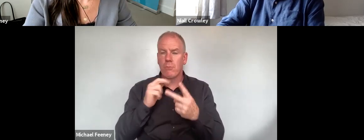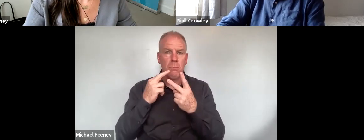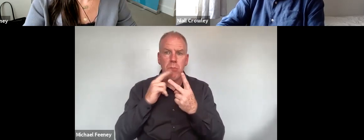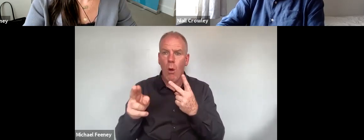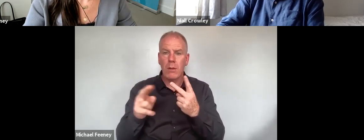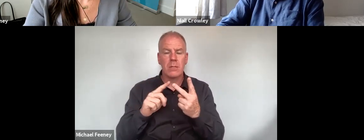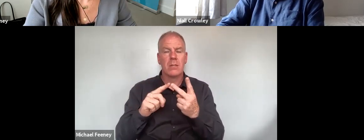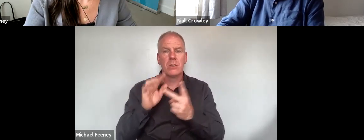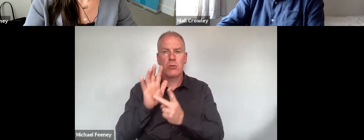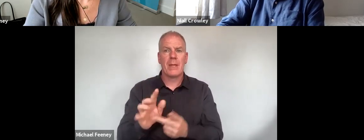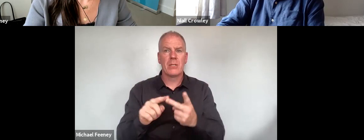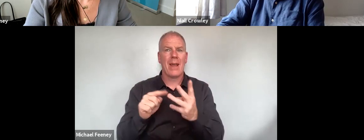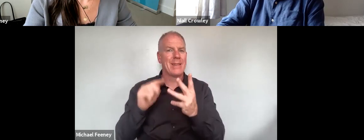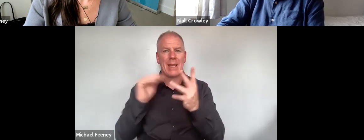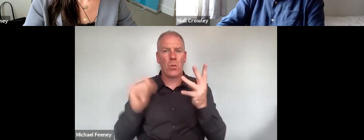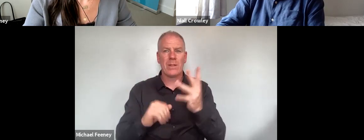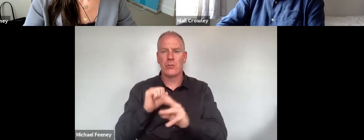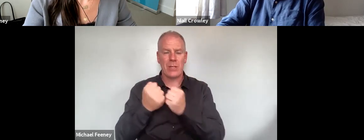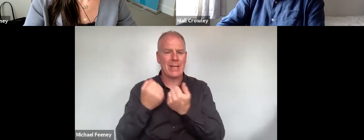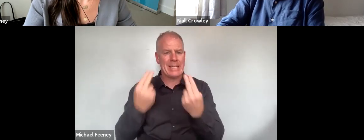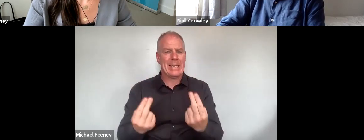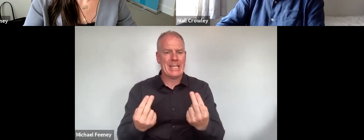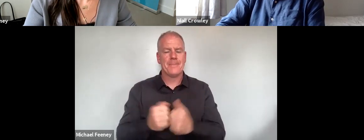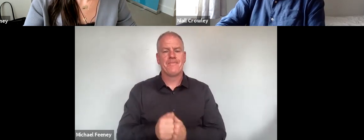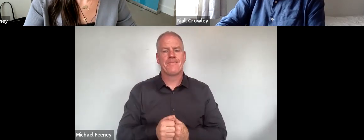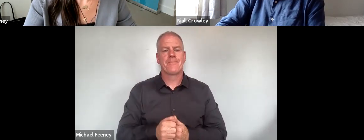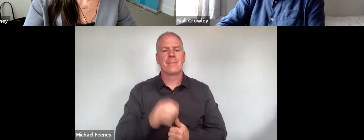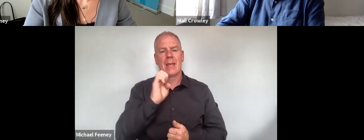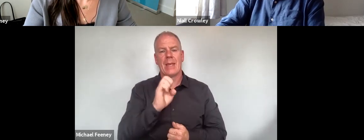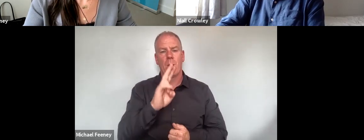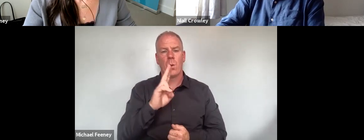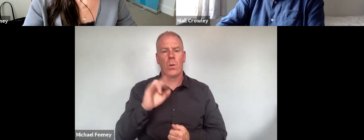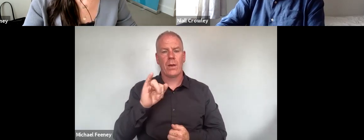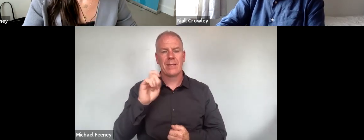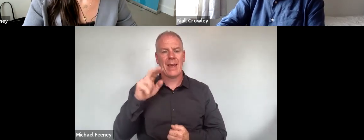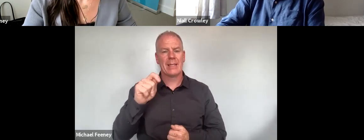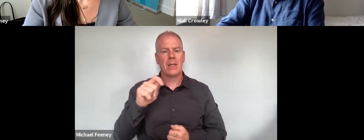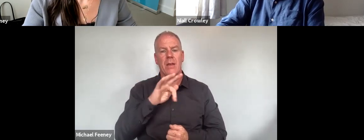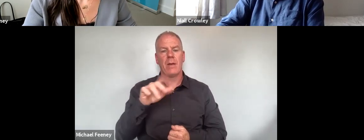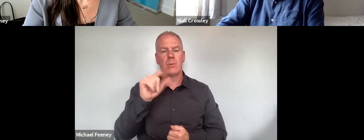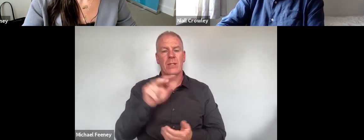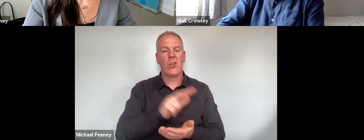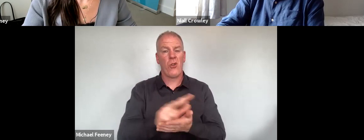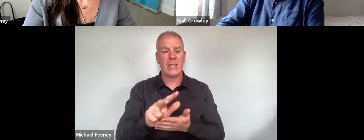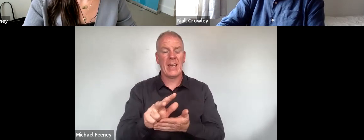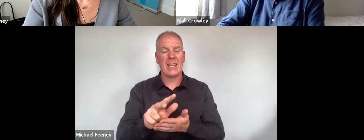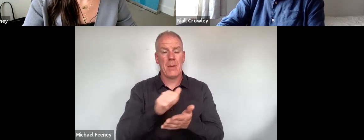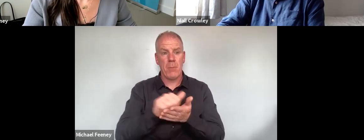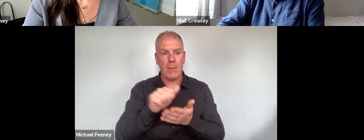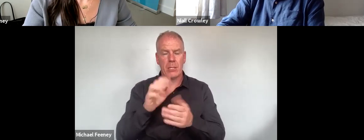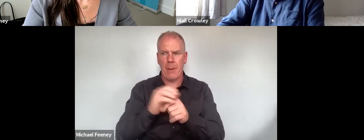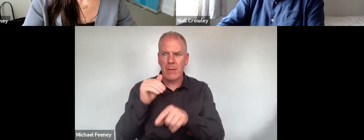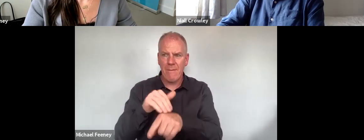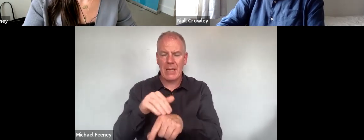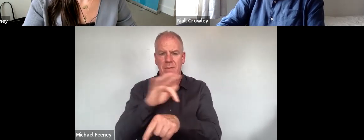and of inequality in society. Equinet, in its 2013 publication on indicators to measure the impact of